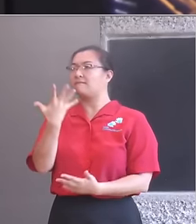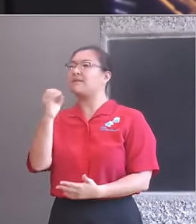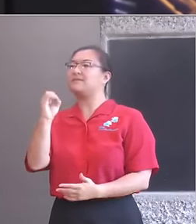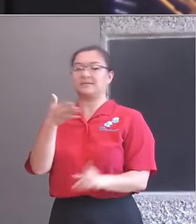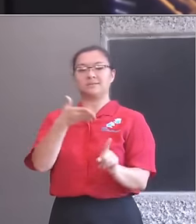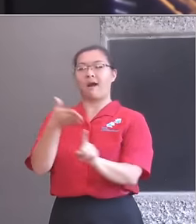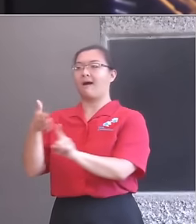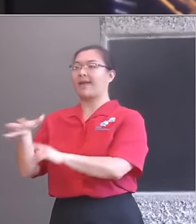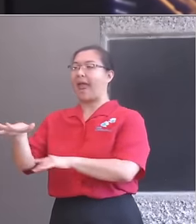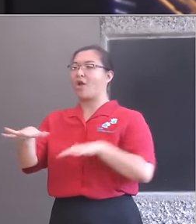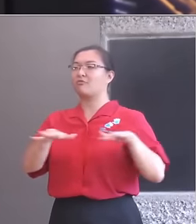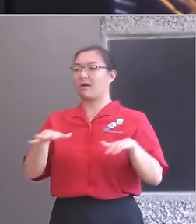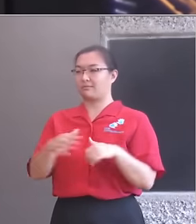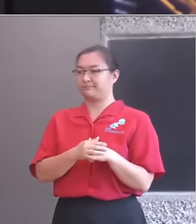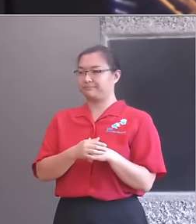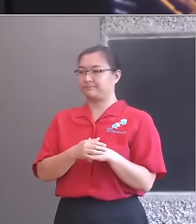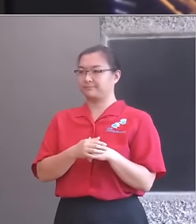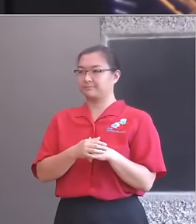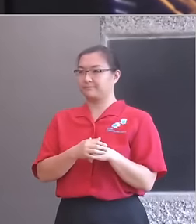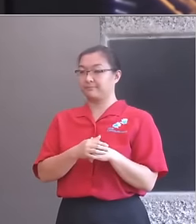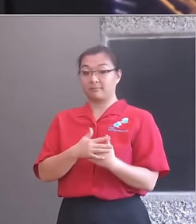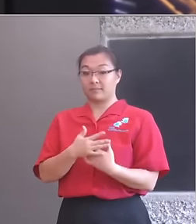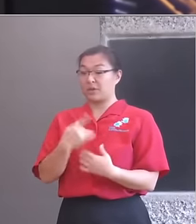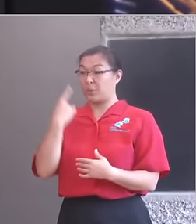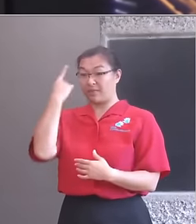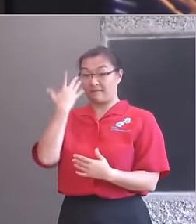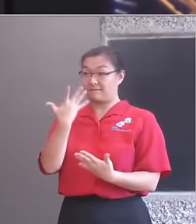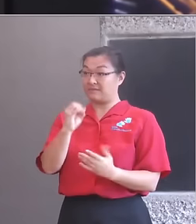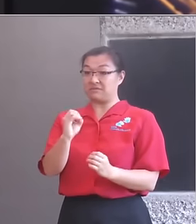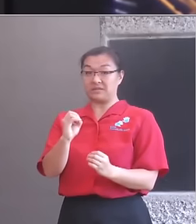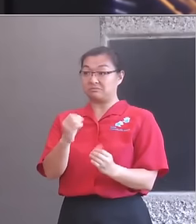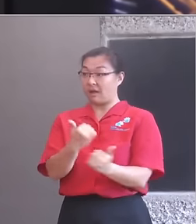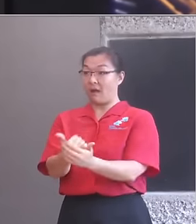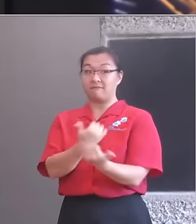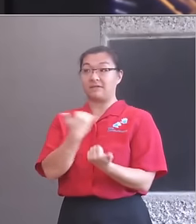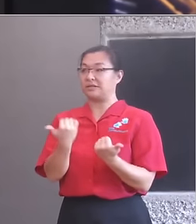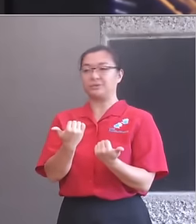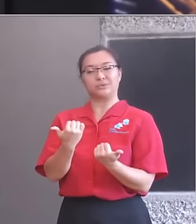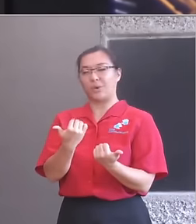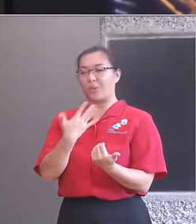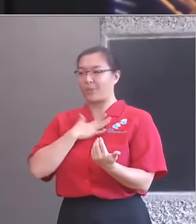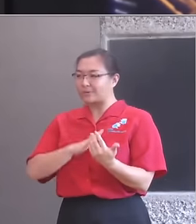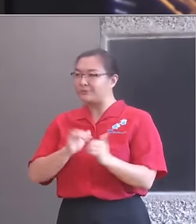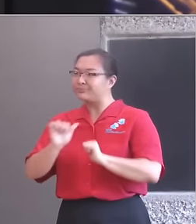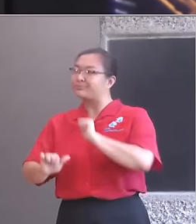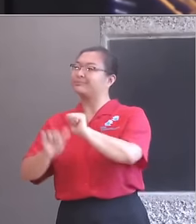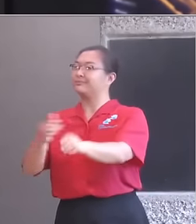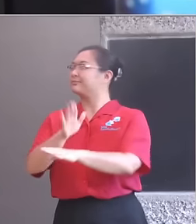these as just the first 50. We're open to conversations with potential partners elsewhere. We have a list of more than